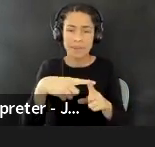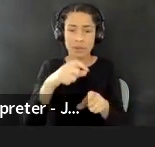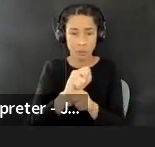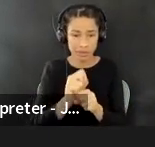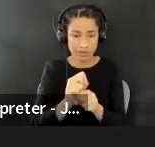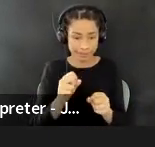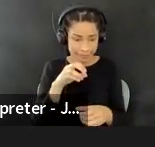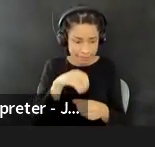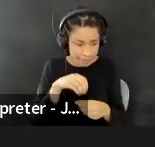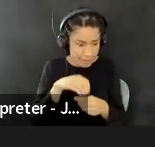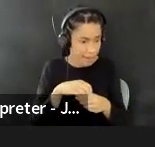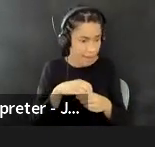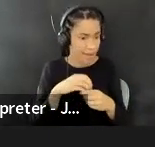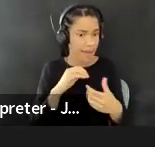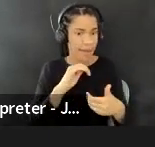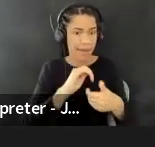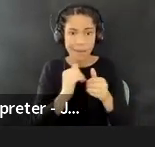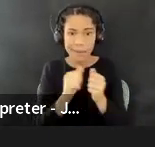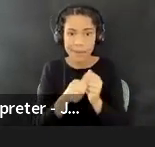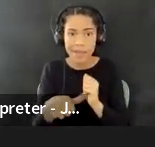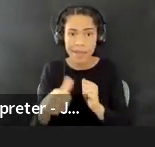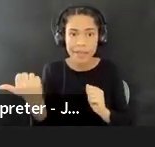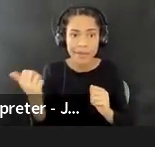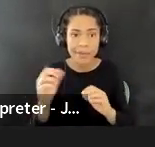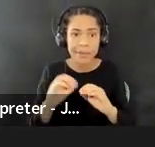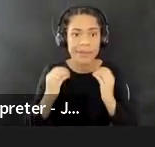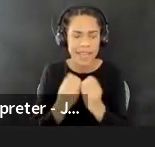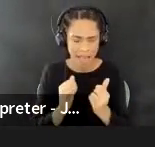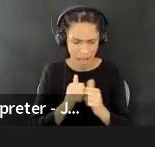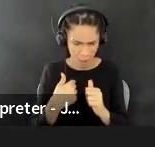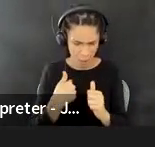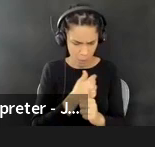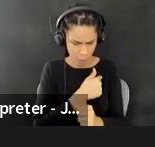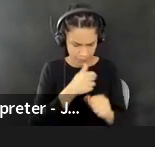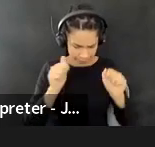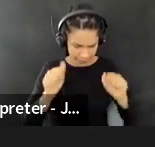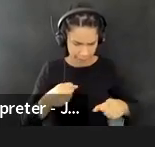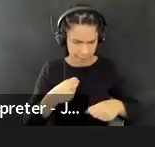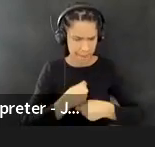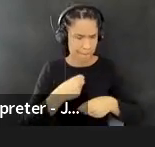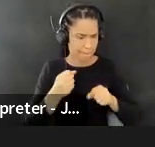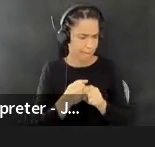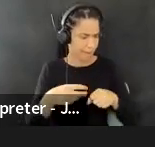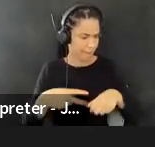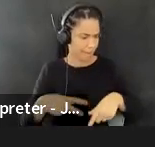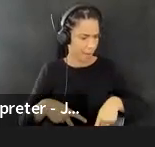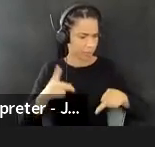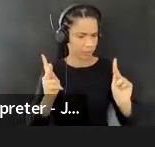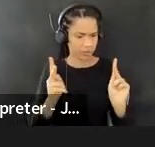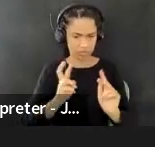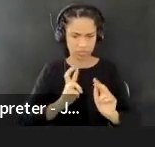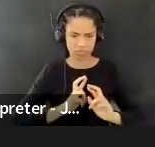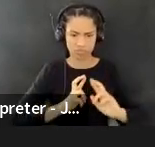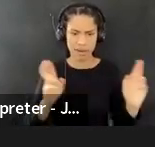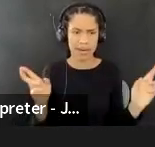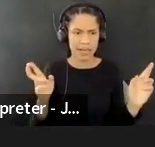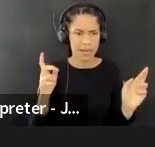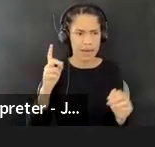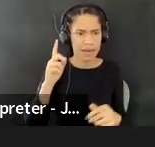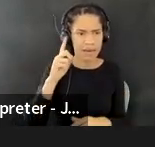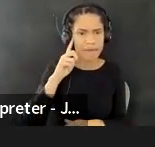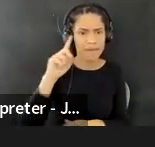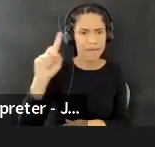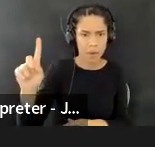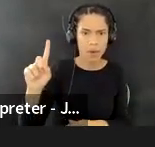other organizations, how can we create our own pathways for, um, by and for, um, uh, work by